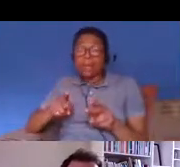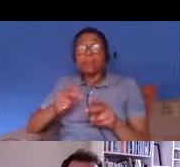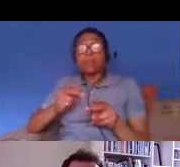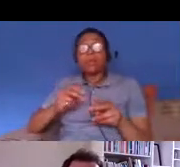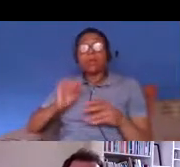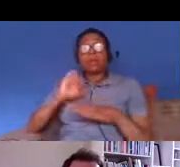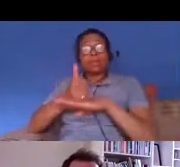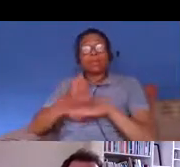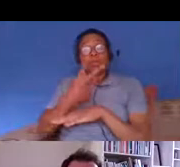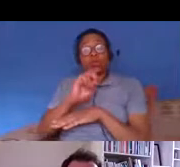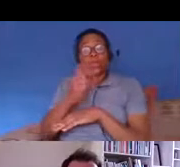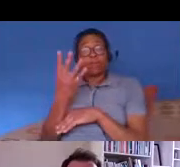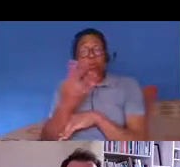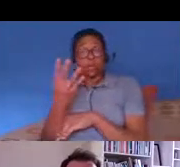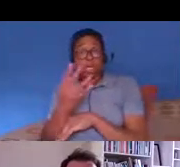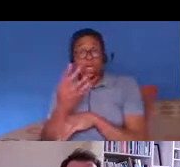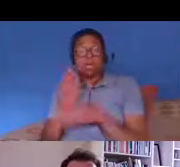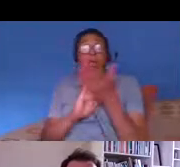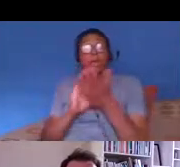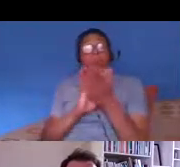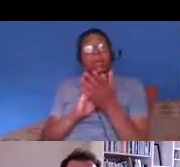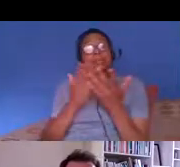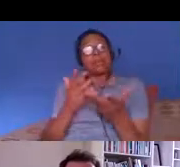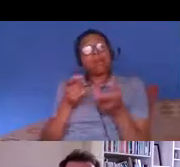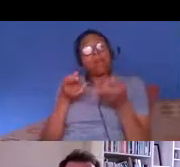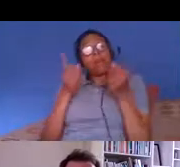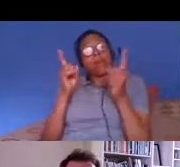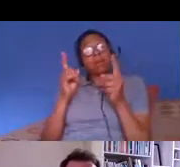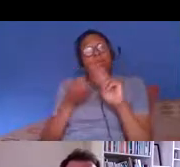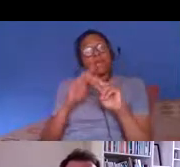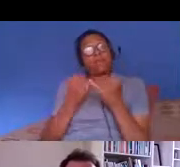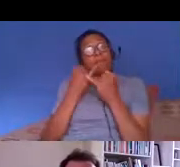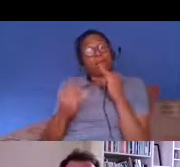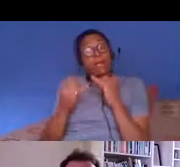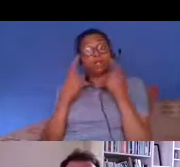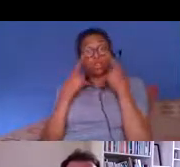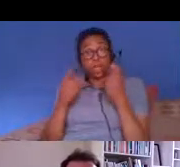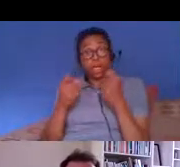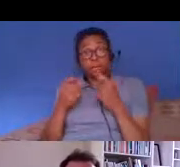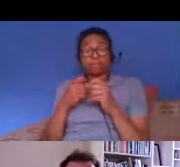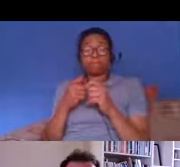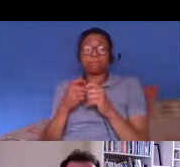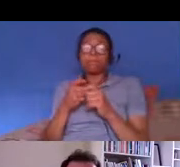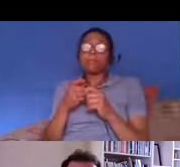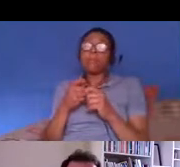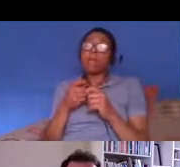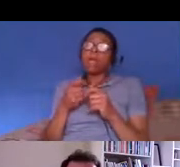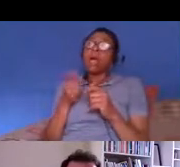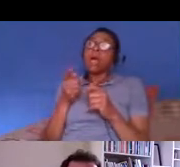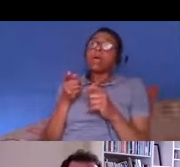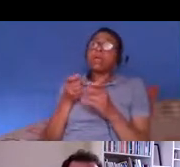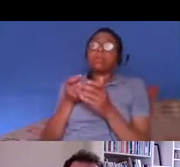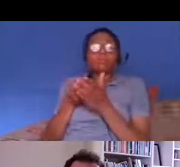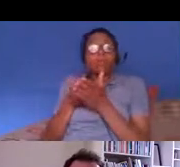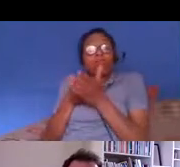onwards and the idea is that landlords are fined five thousand pounds if they um rents to somebody who doesn't have immigration status